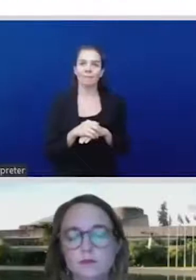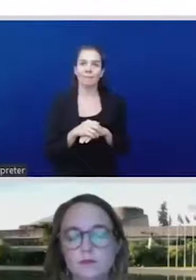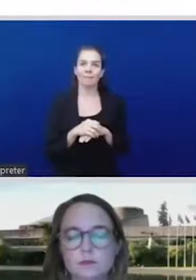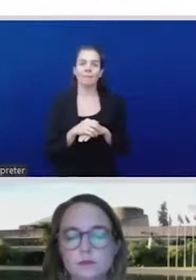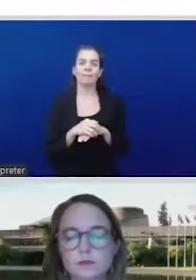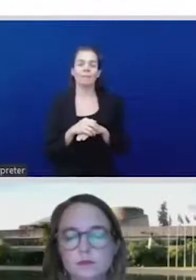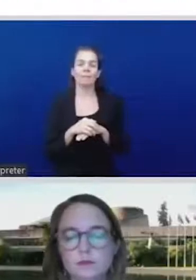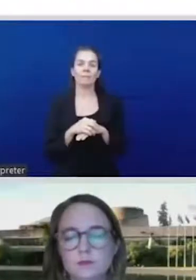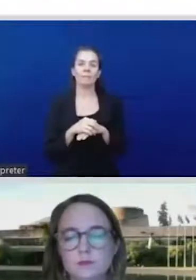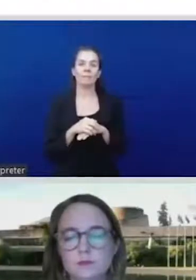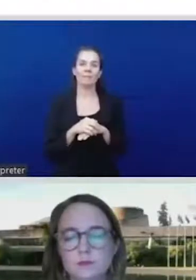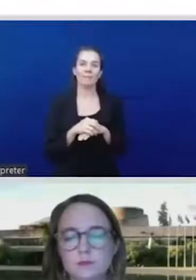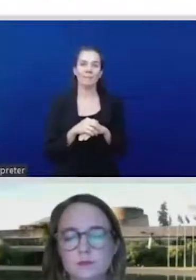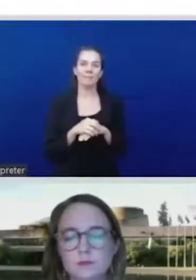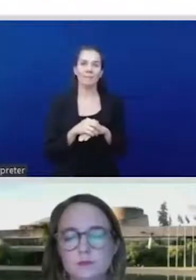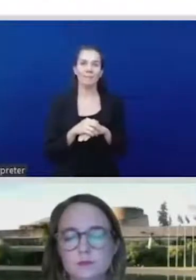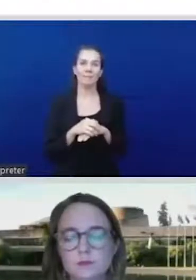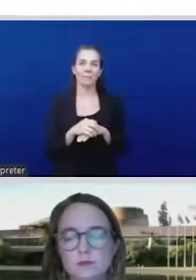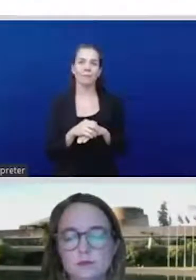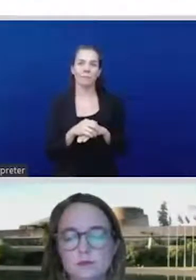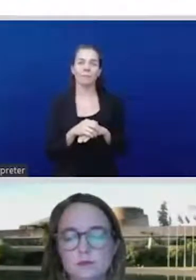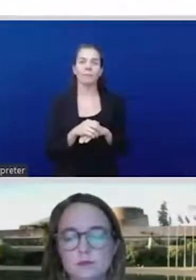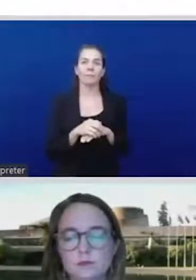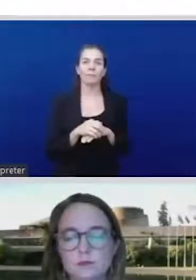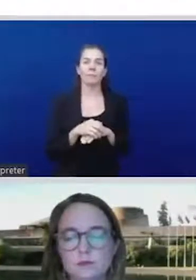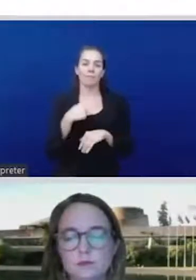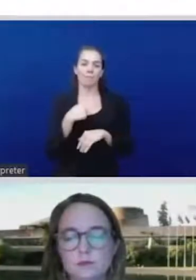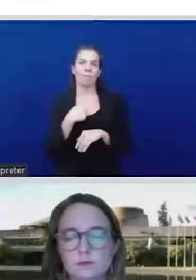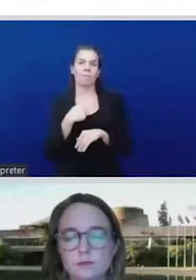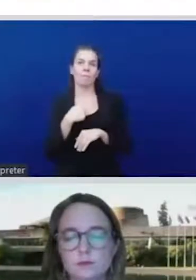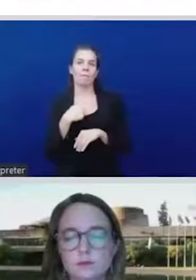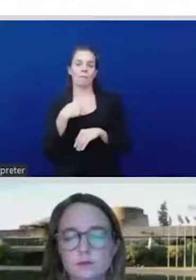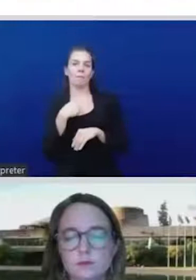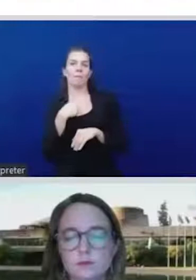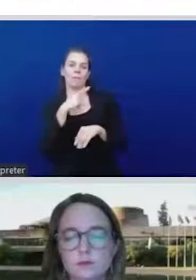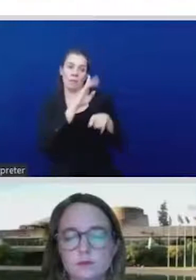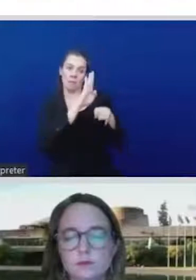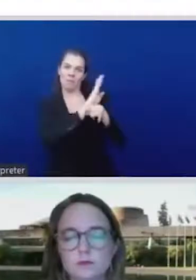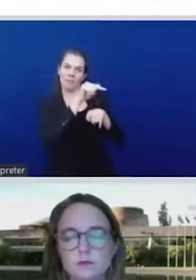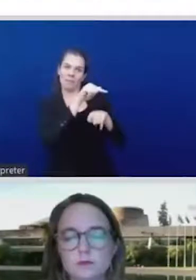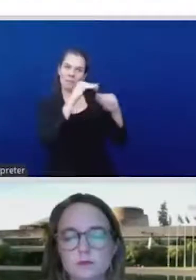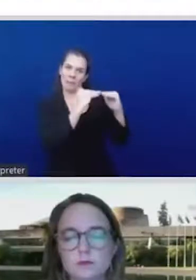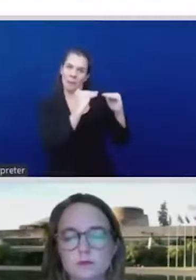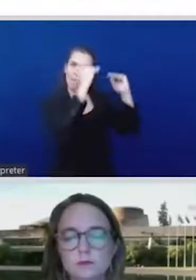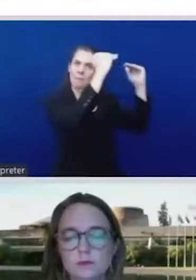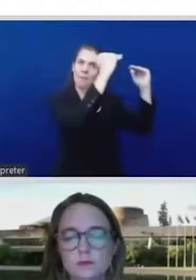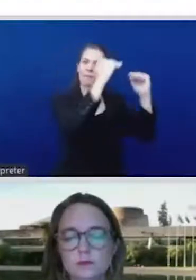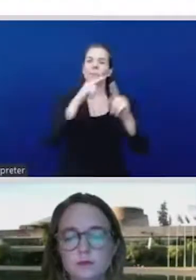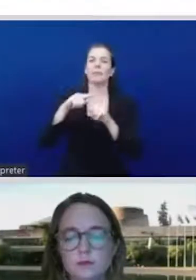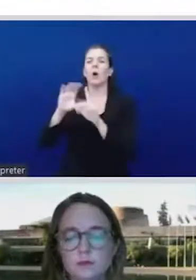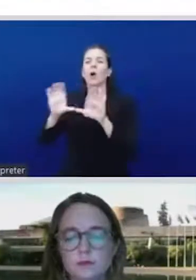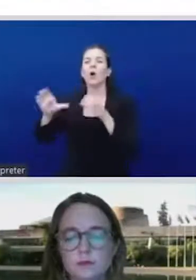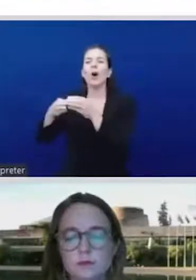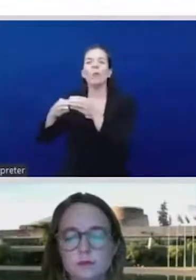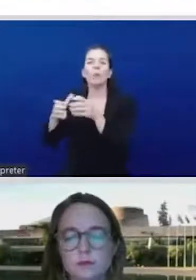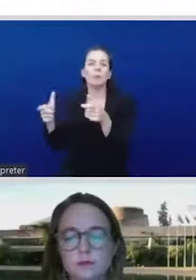communities. As we know, there are very few accountability requirements. And this has even surprised some of